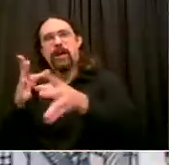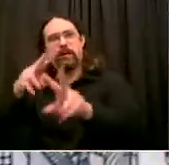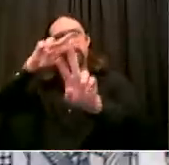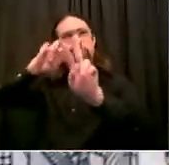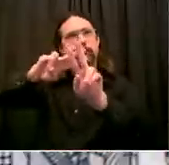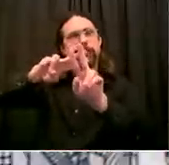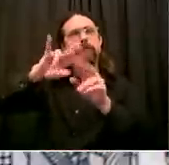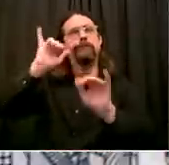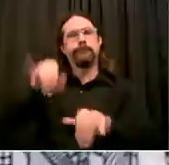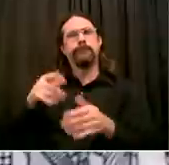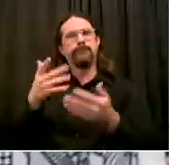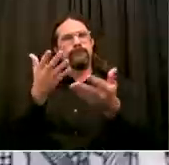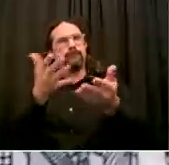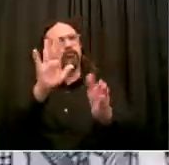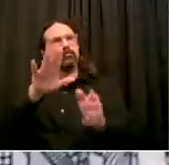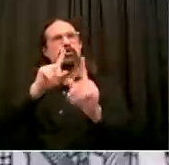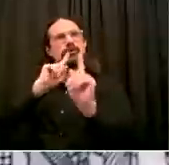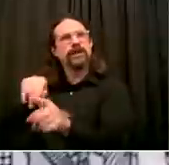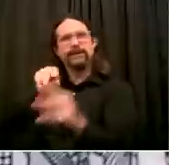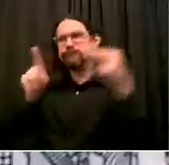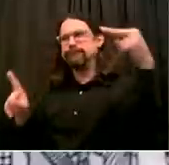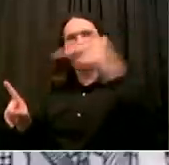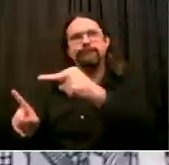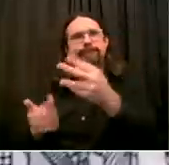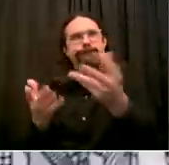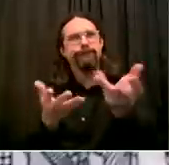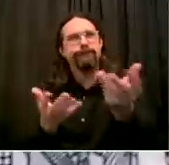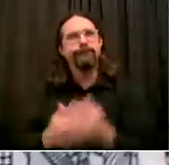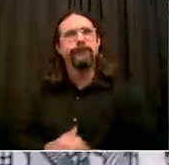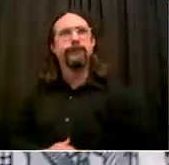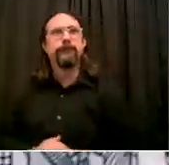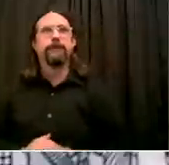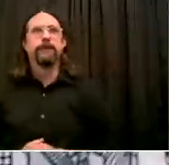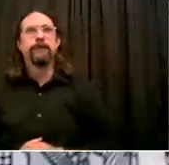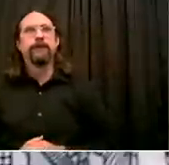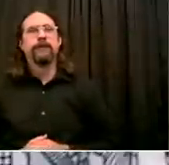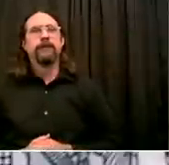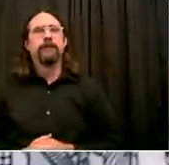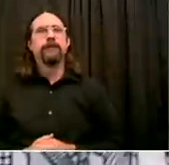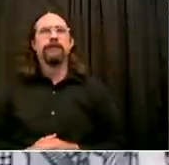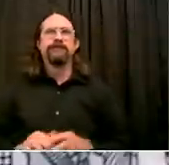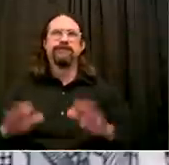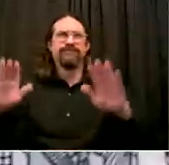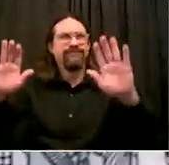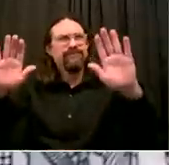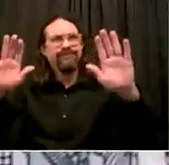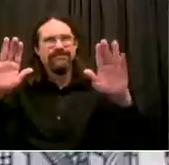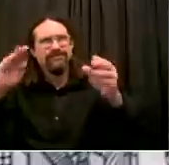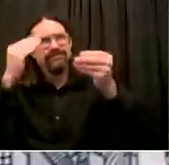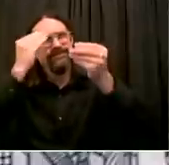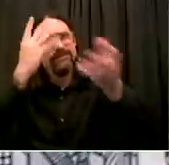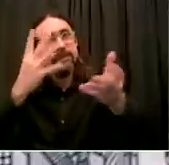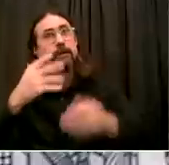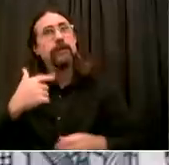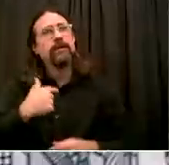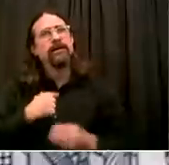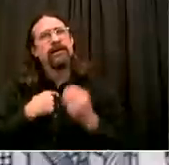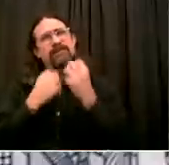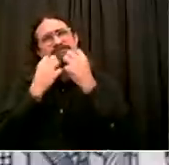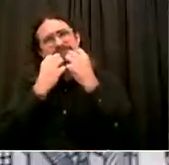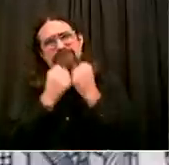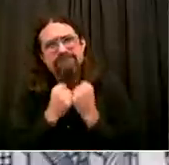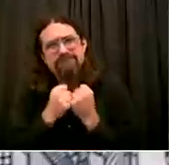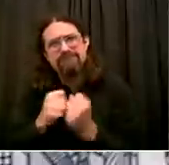And I'm working with my team, with so many members of the community who are trying to address this problem. They're not trying to